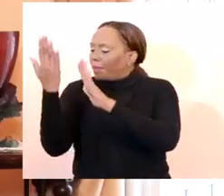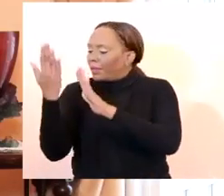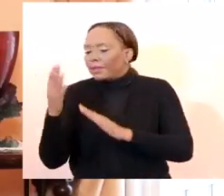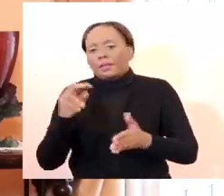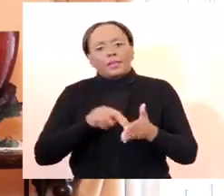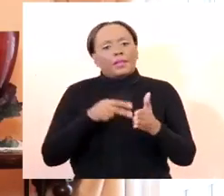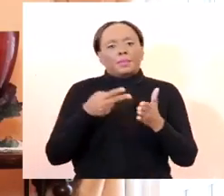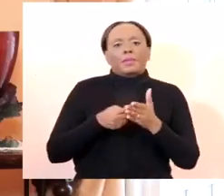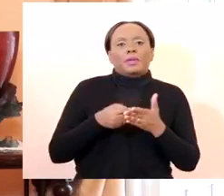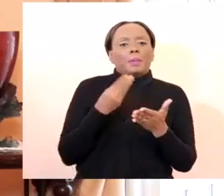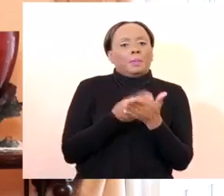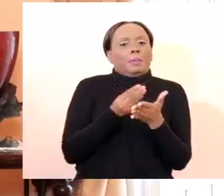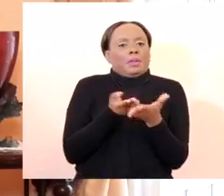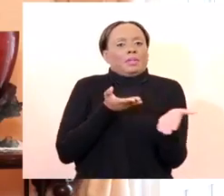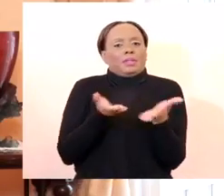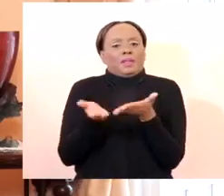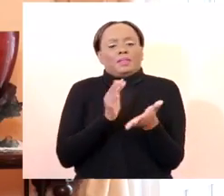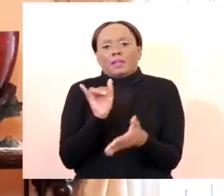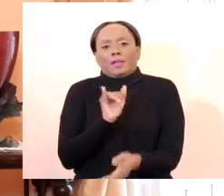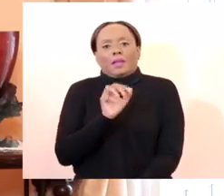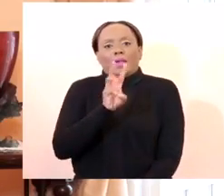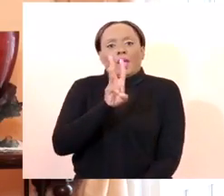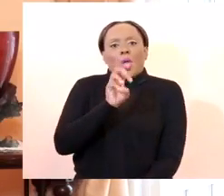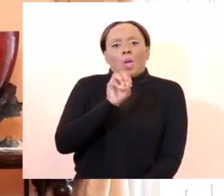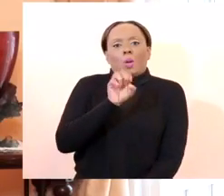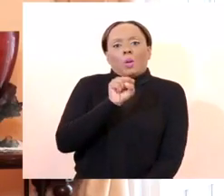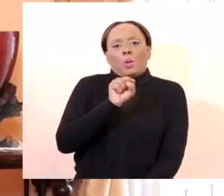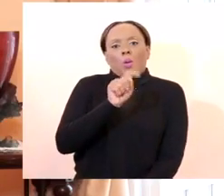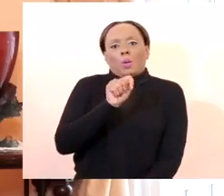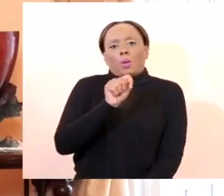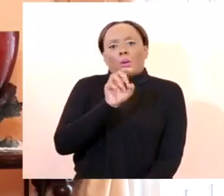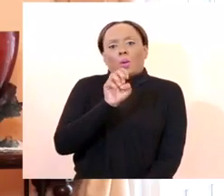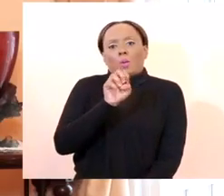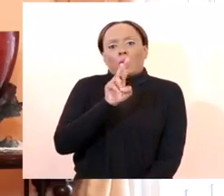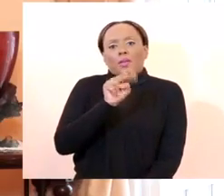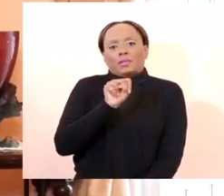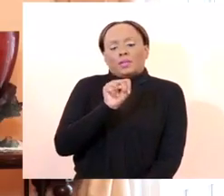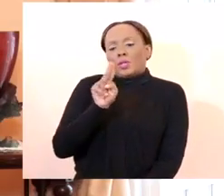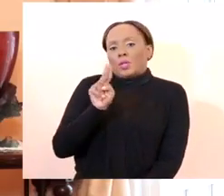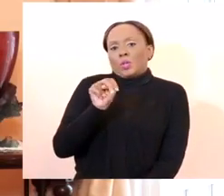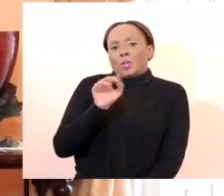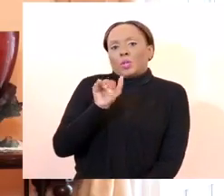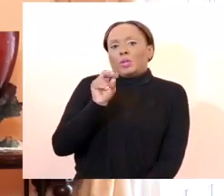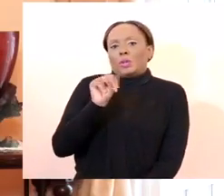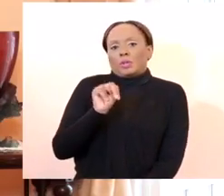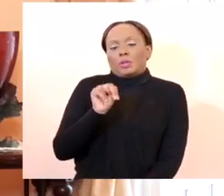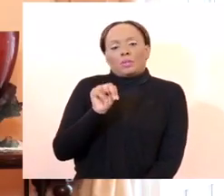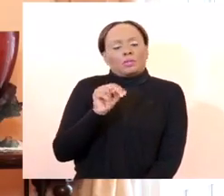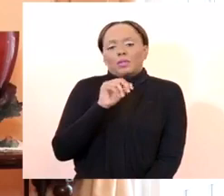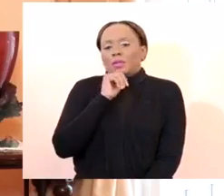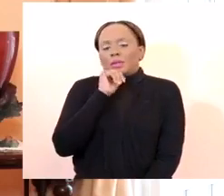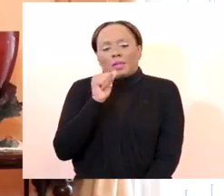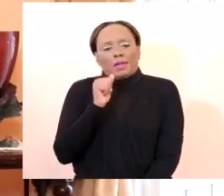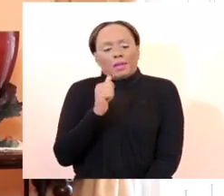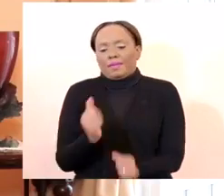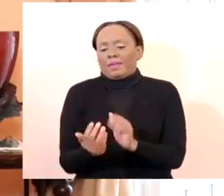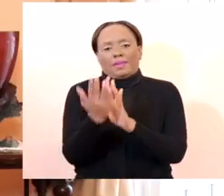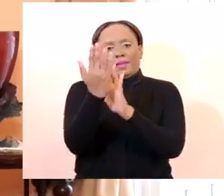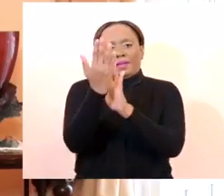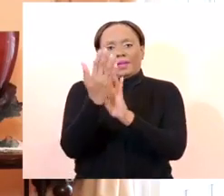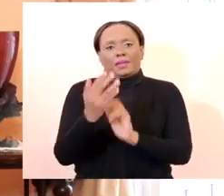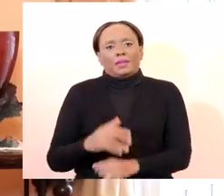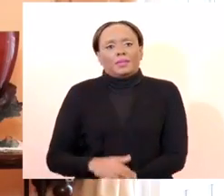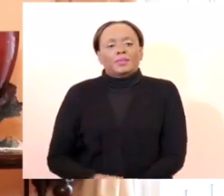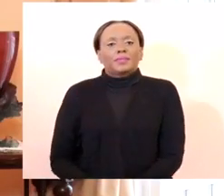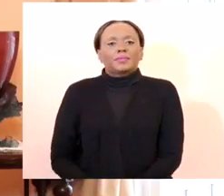money services like Western Union and so on from doing face-to-face. So, that is absolutely